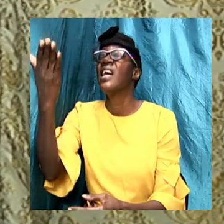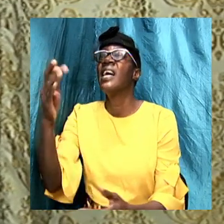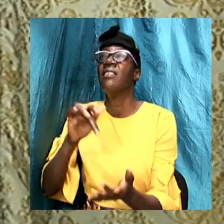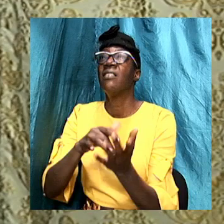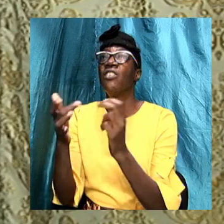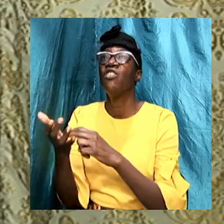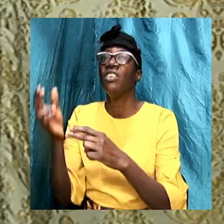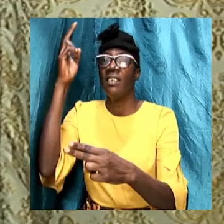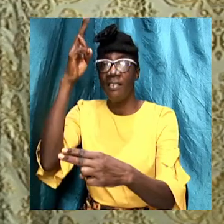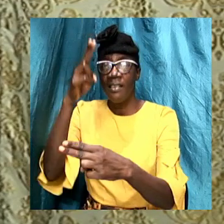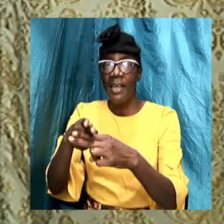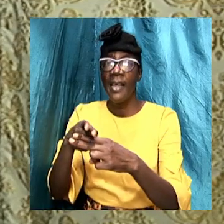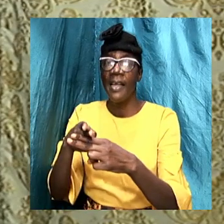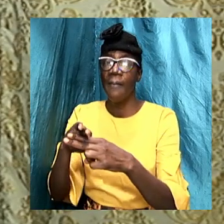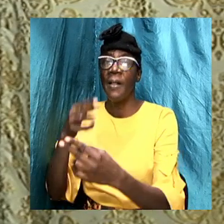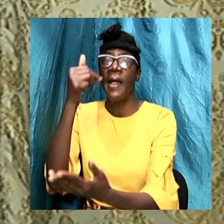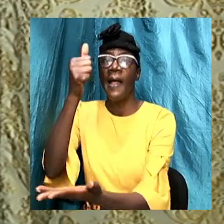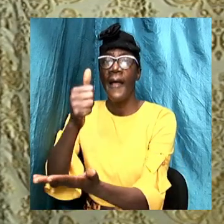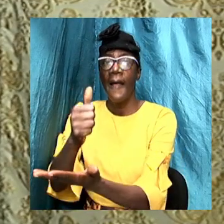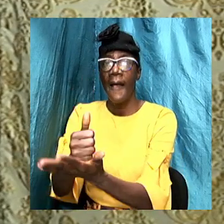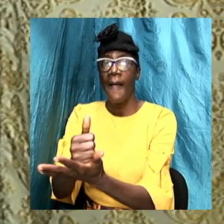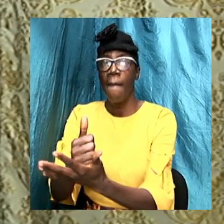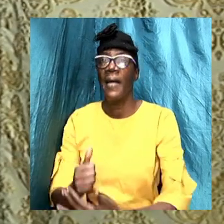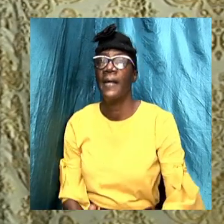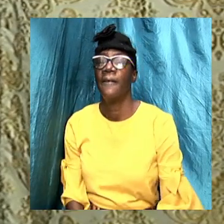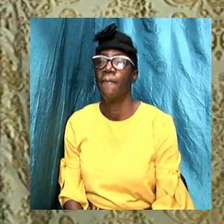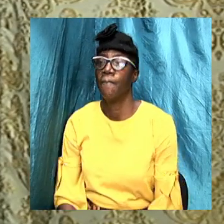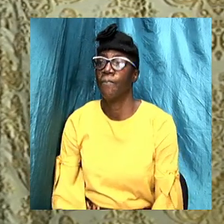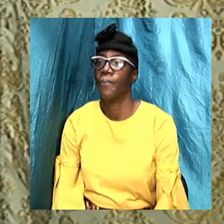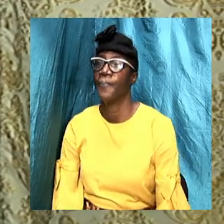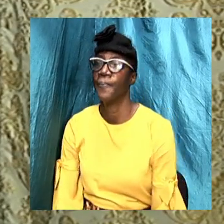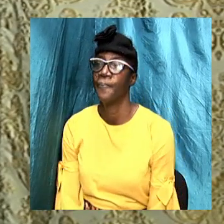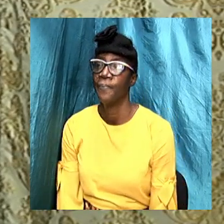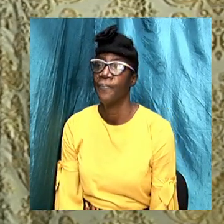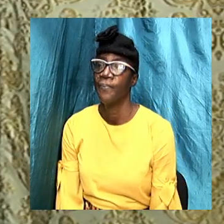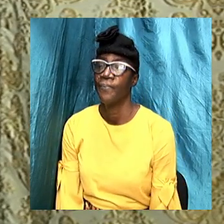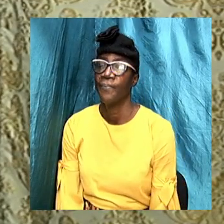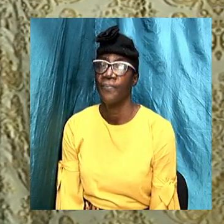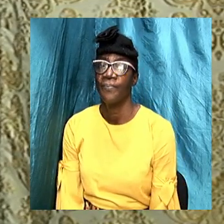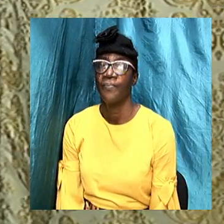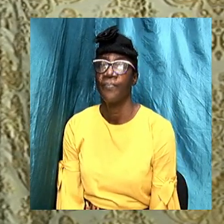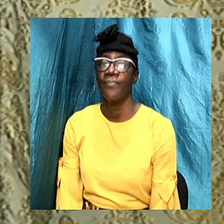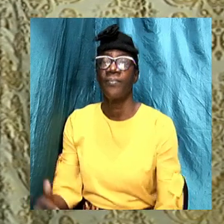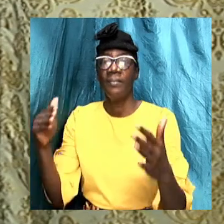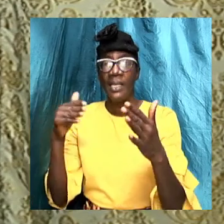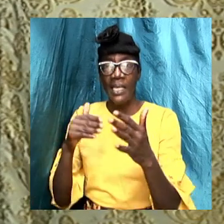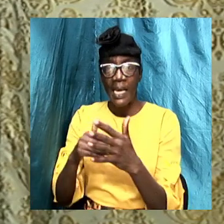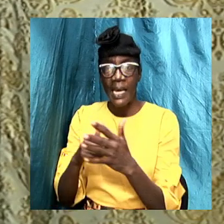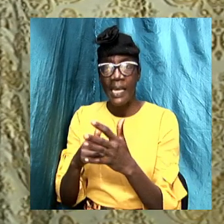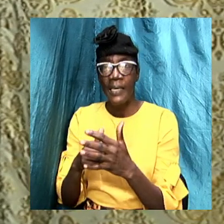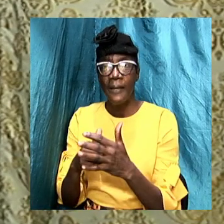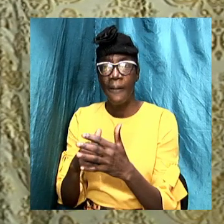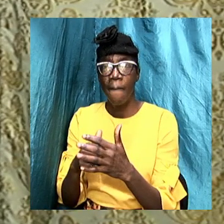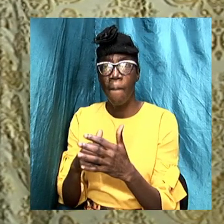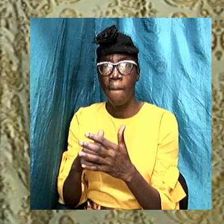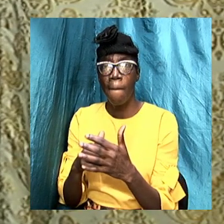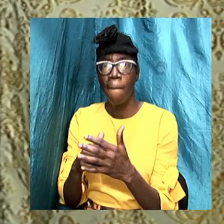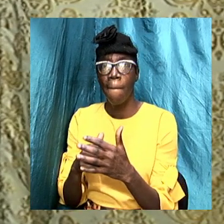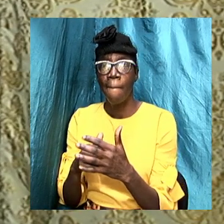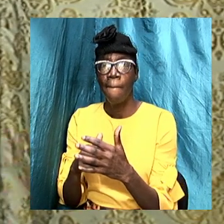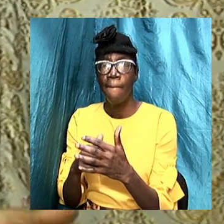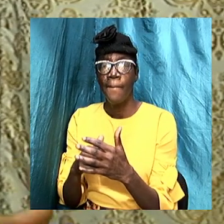Jesus' name, amen and amen, amen. Again, you know,